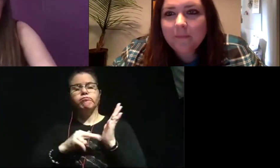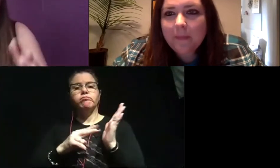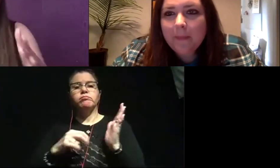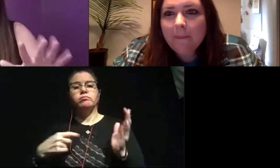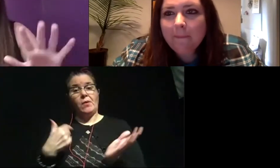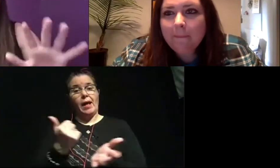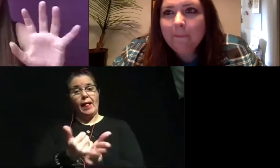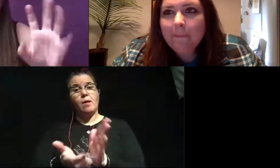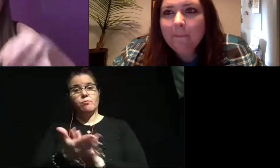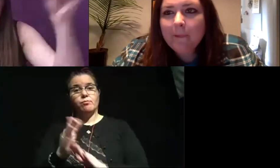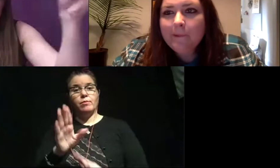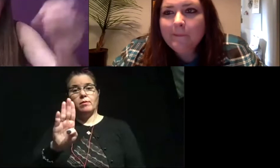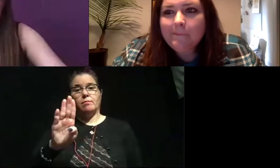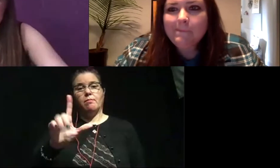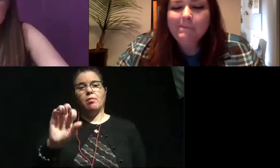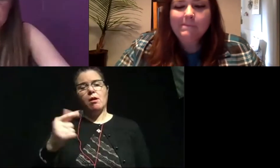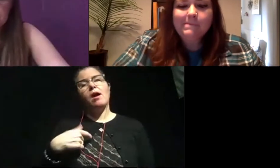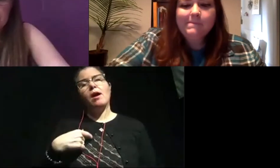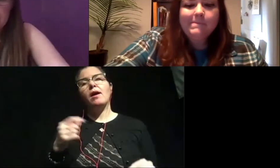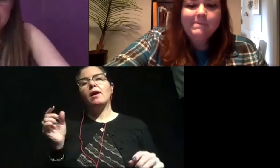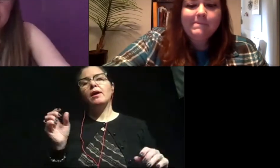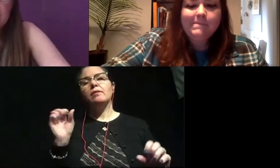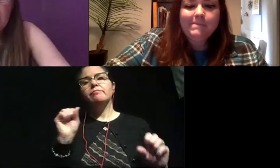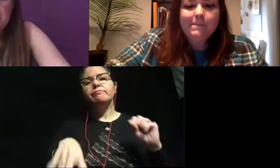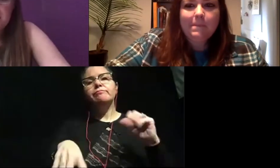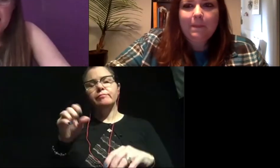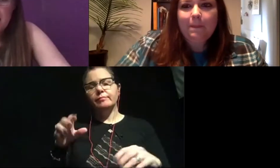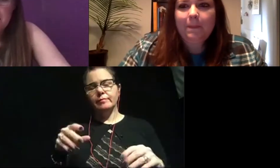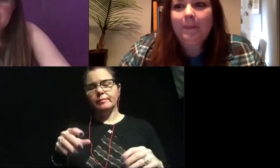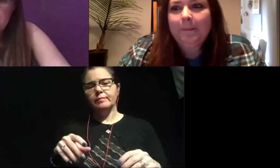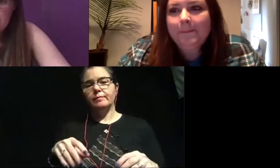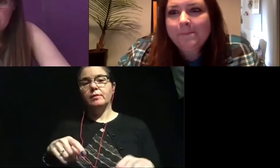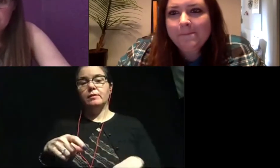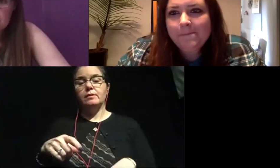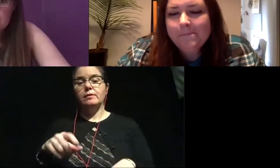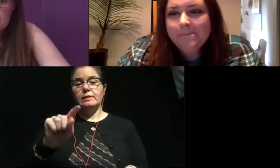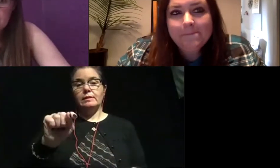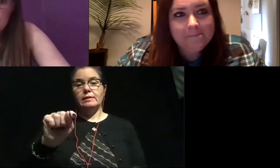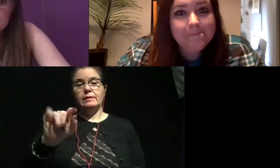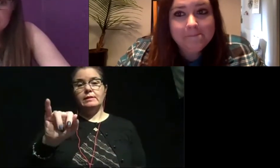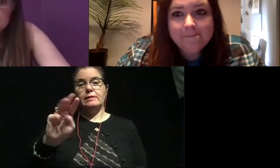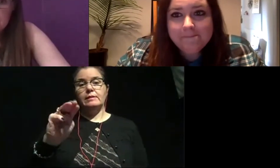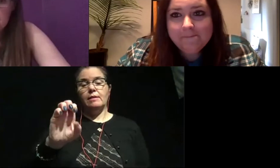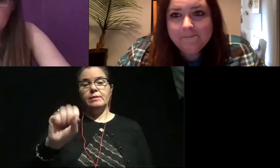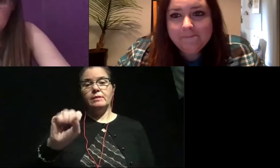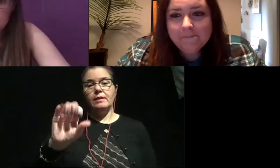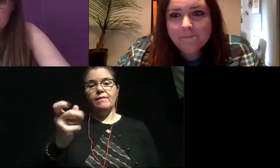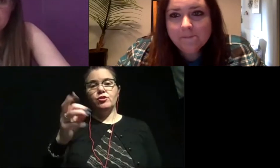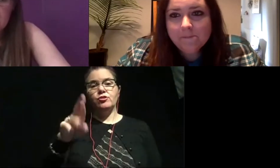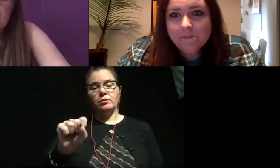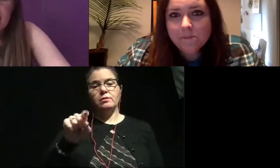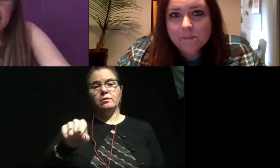run a blog or I'm one of the main contributors on a blog called timescavengers.blog.